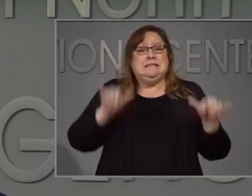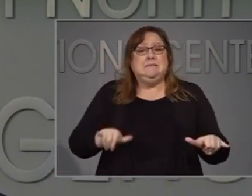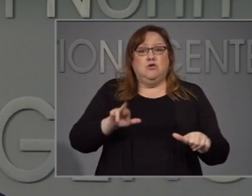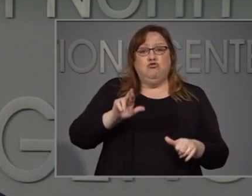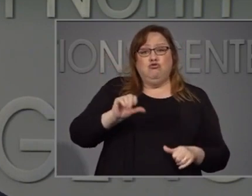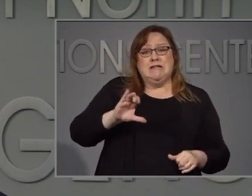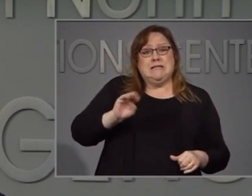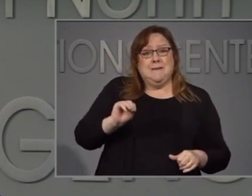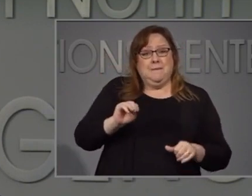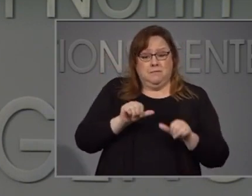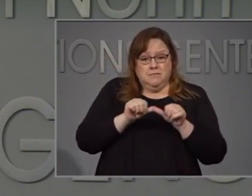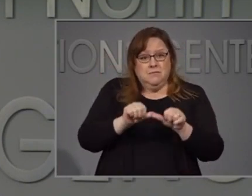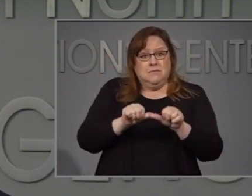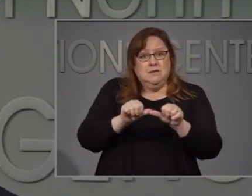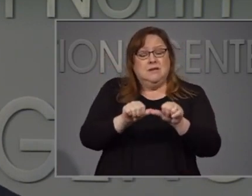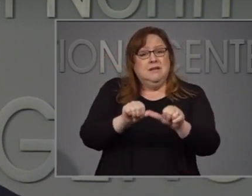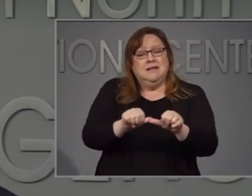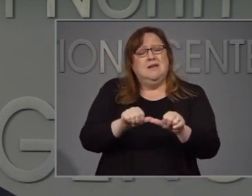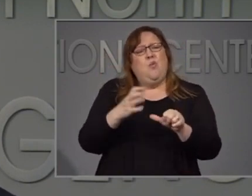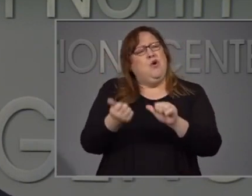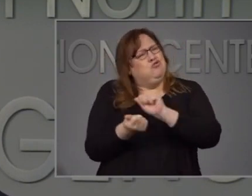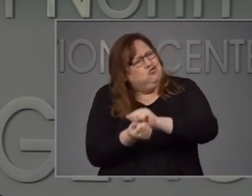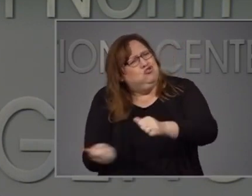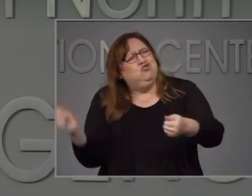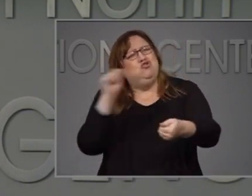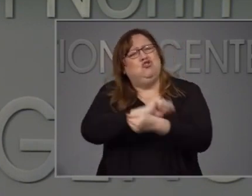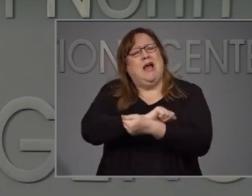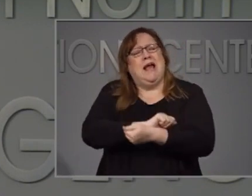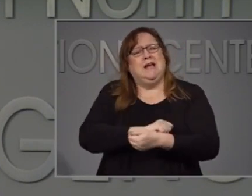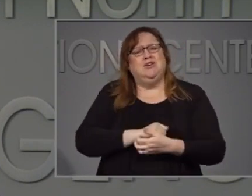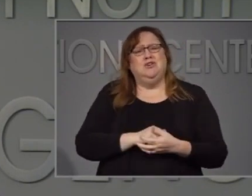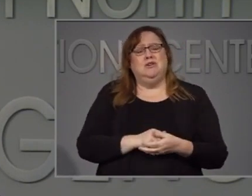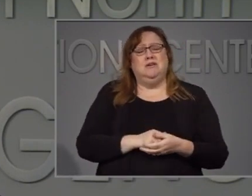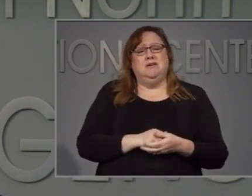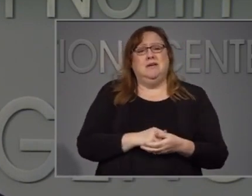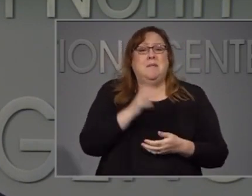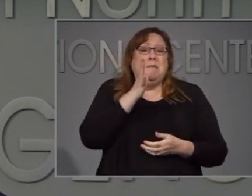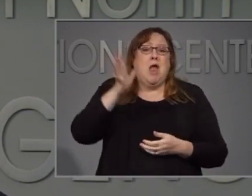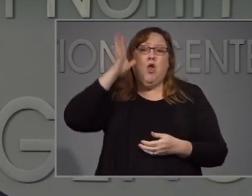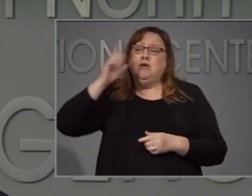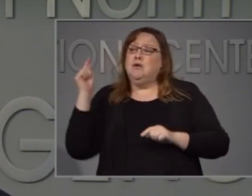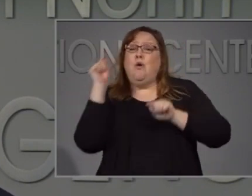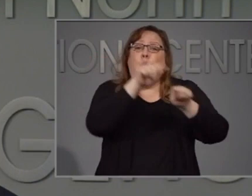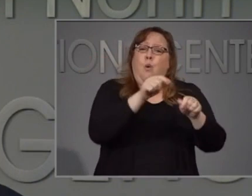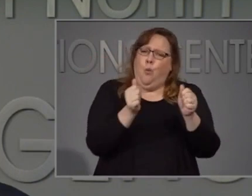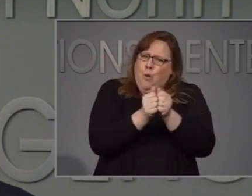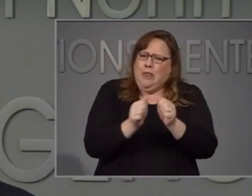Many brought their children with them to show the importance of calling for action.